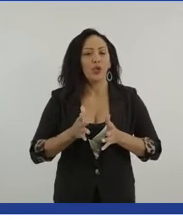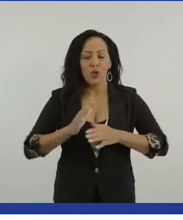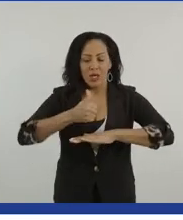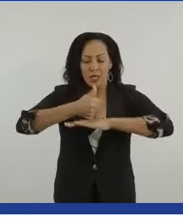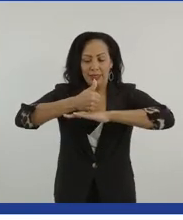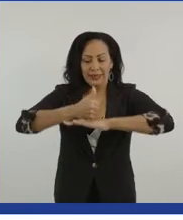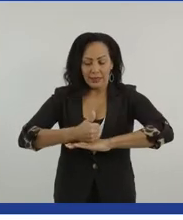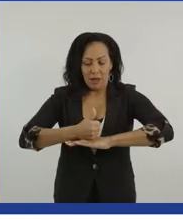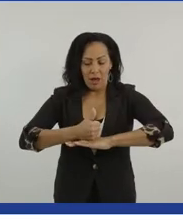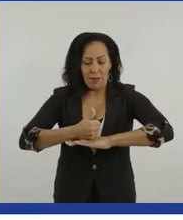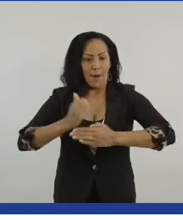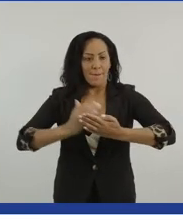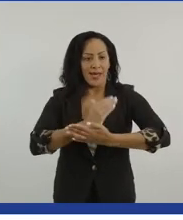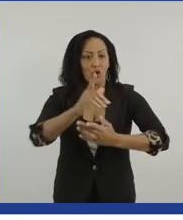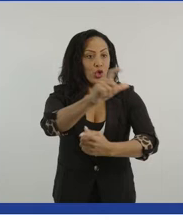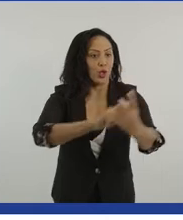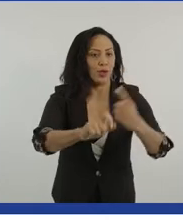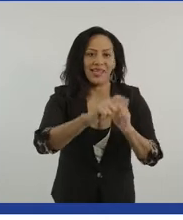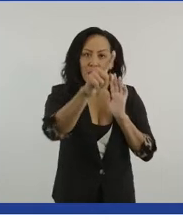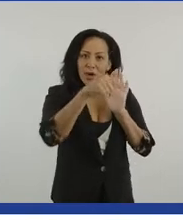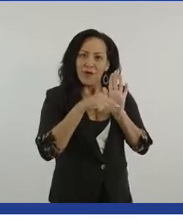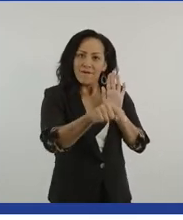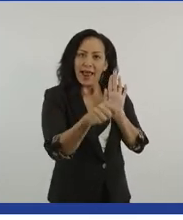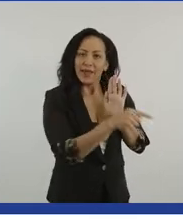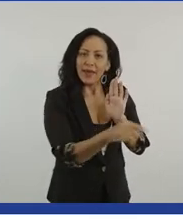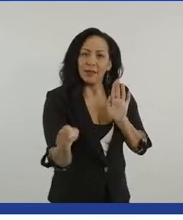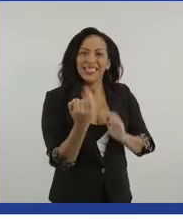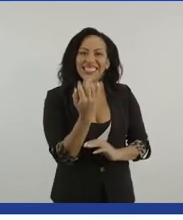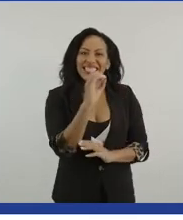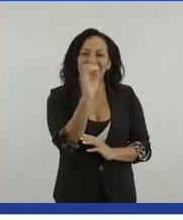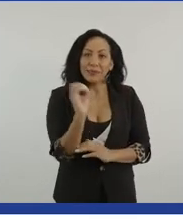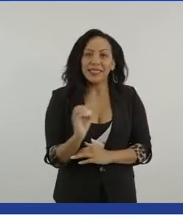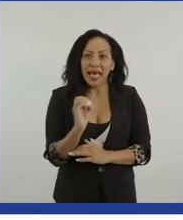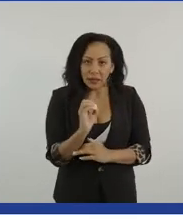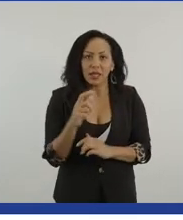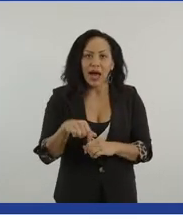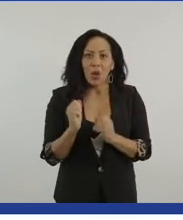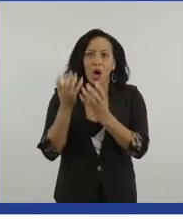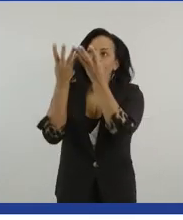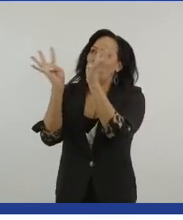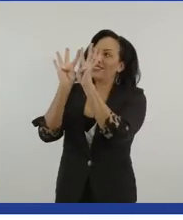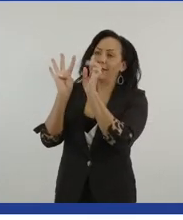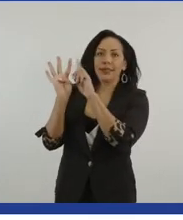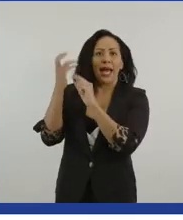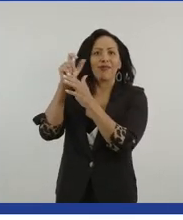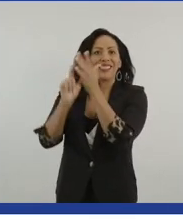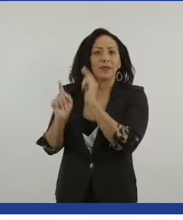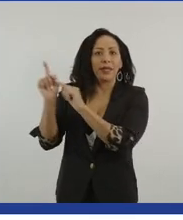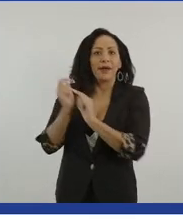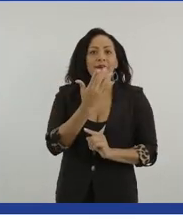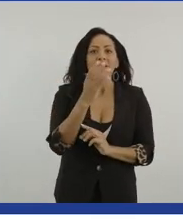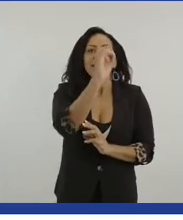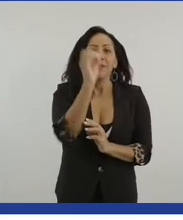the foundation and charity. So we've got 60% of our trustees have a disability, 50%, uh,